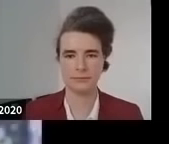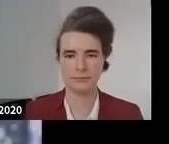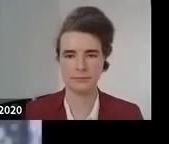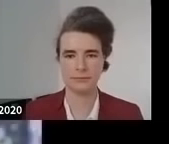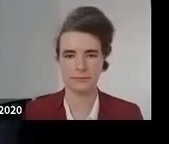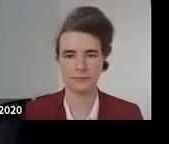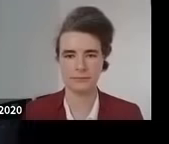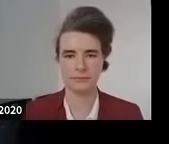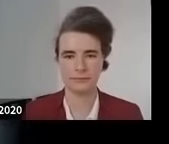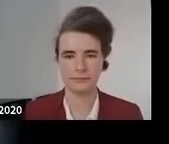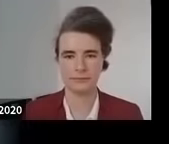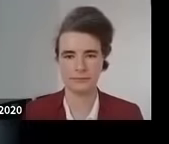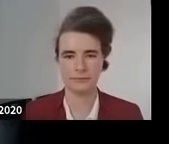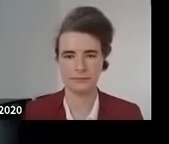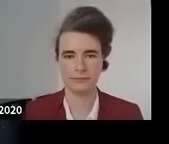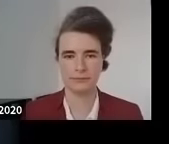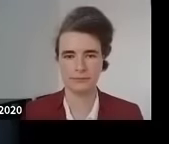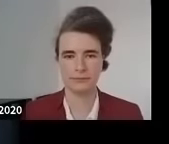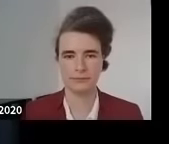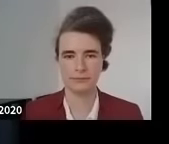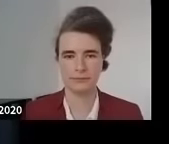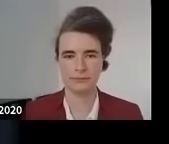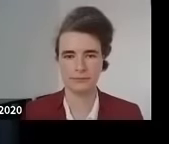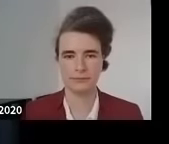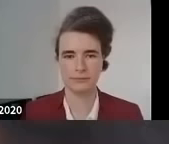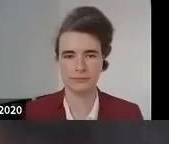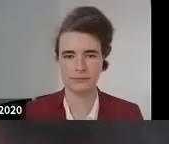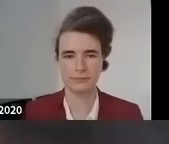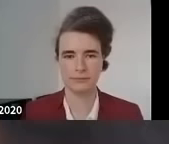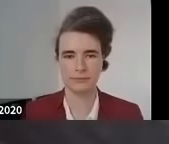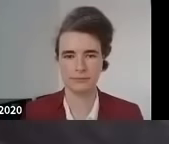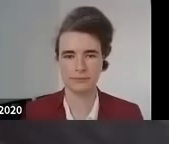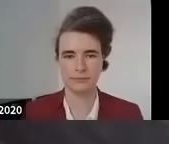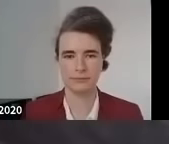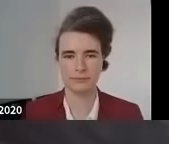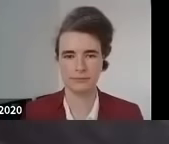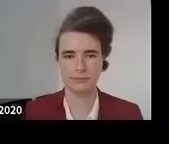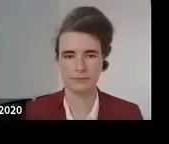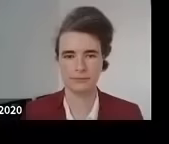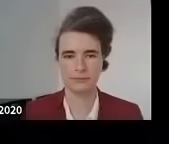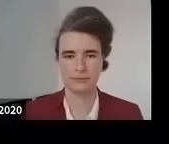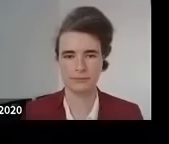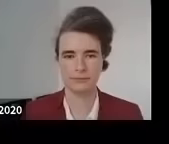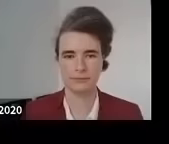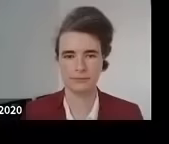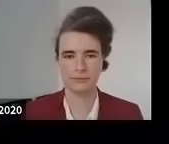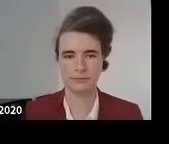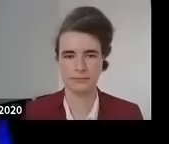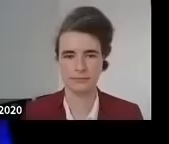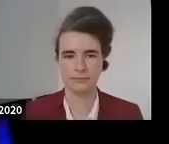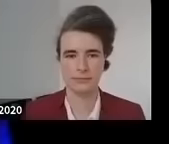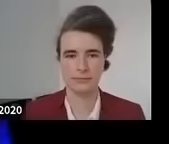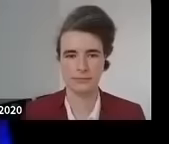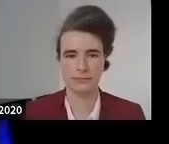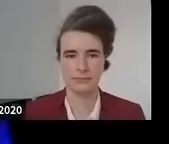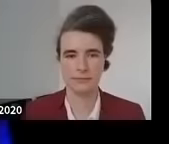i don't know any other nationality on earth as cool as a jamaican musically they're the most